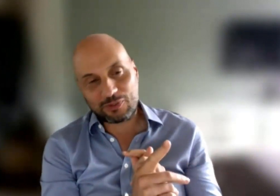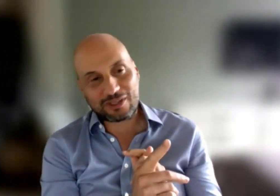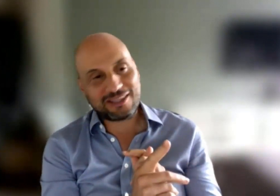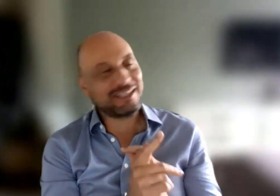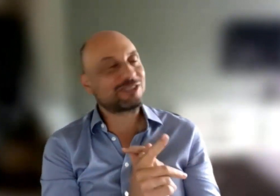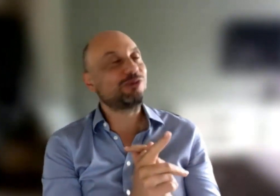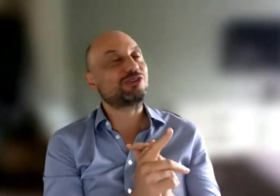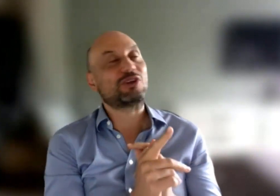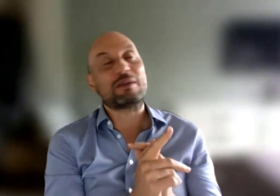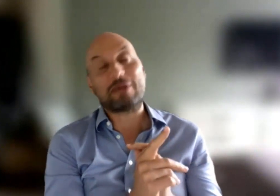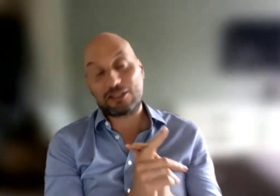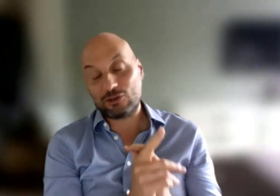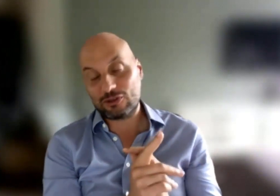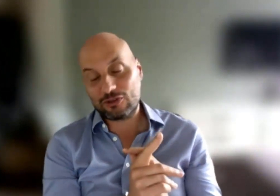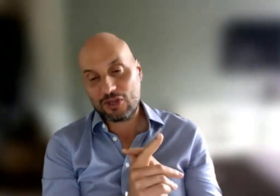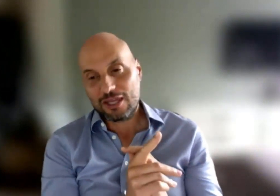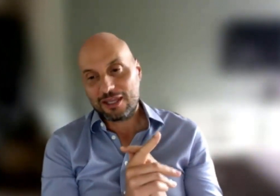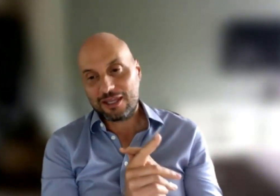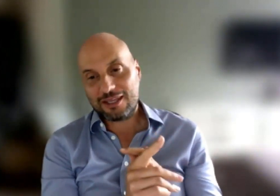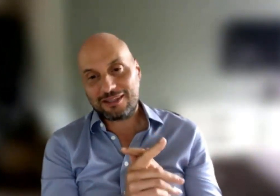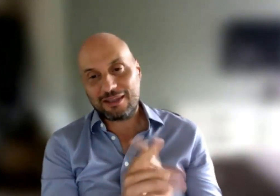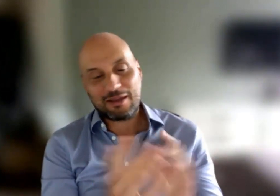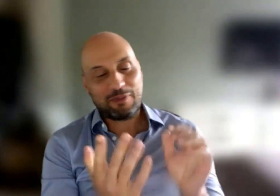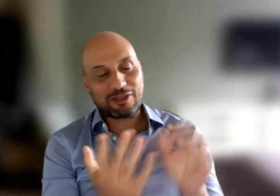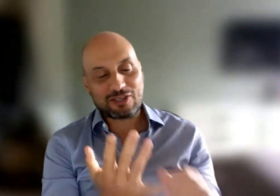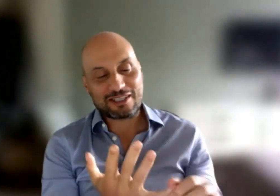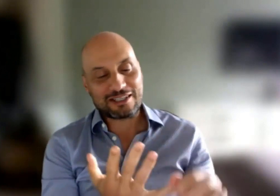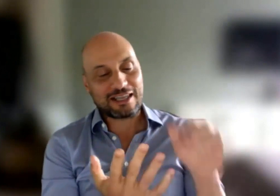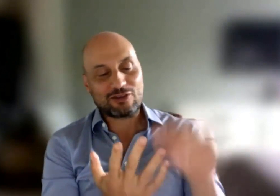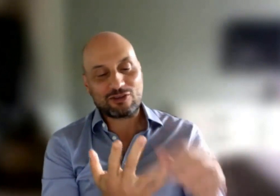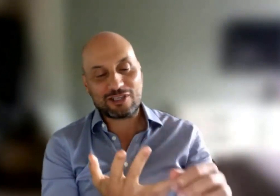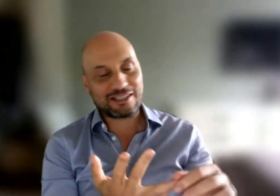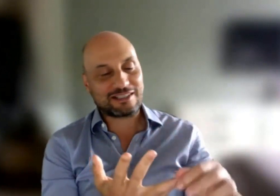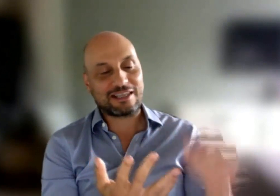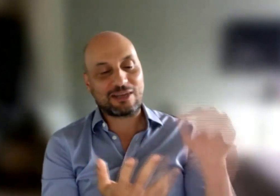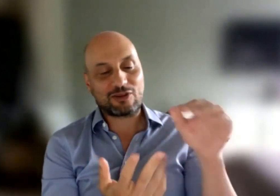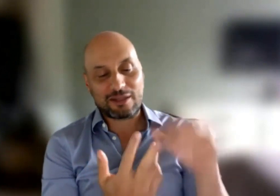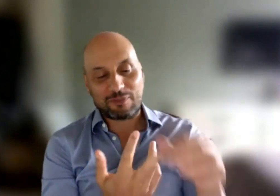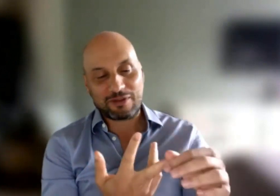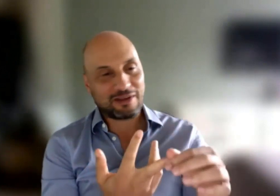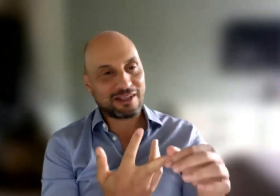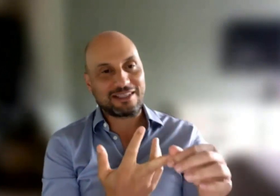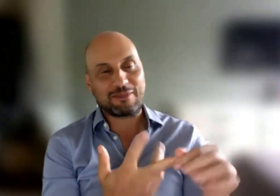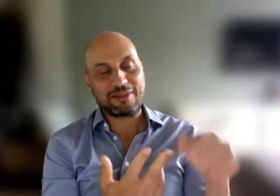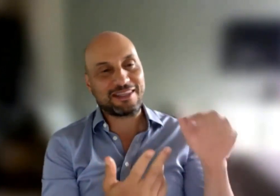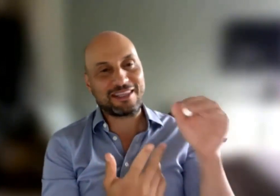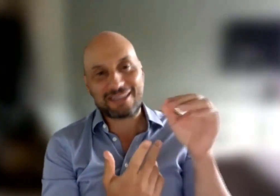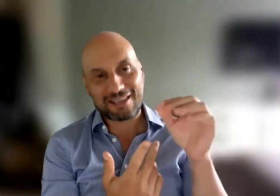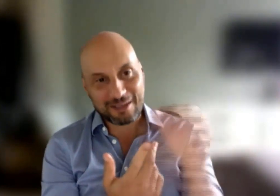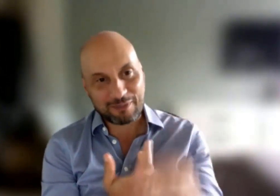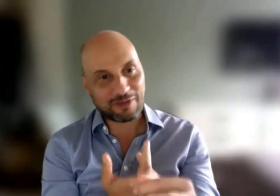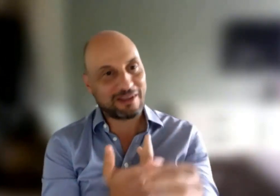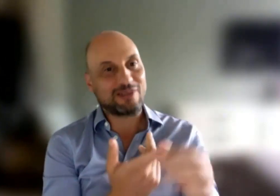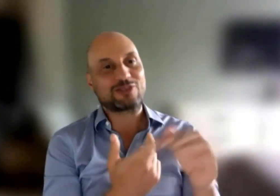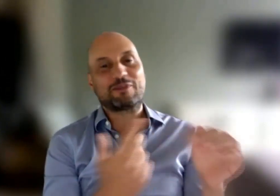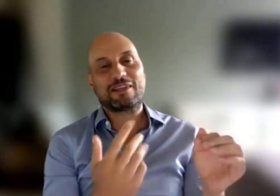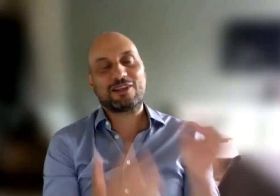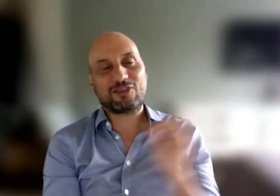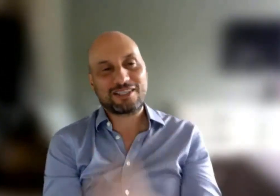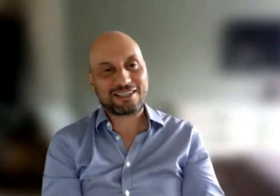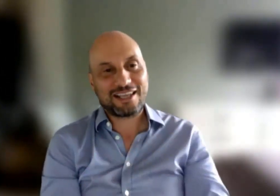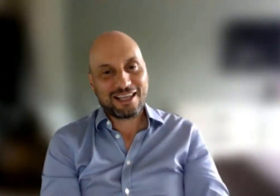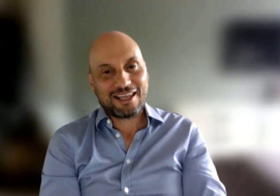What I'm saying is that because I like it is because they have solutions for everything. In licenses and non-licensed spectrum,